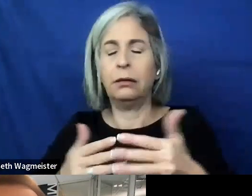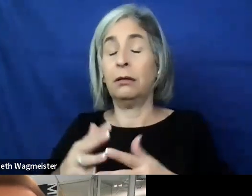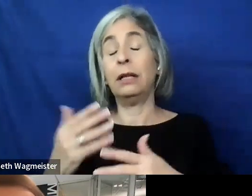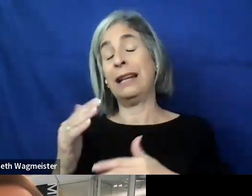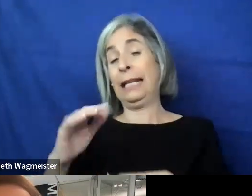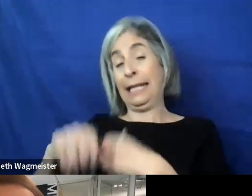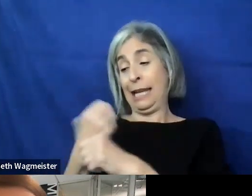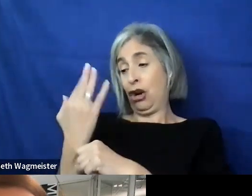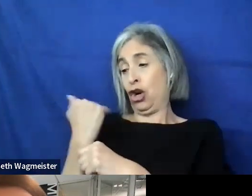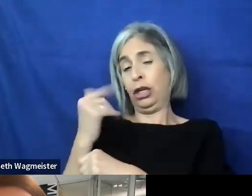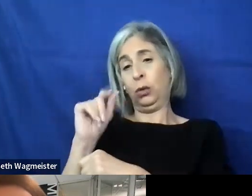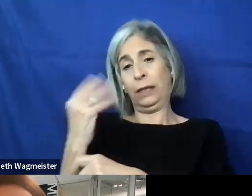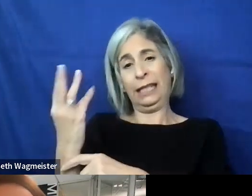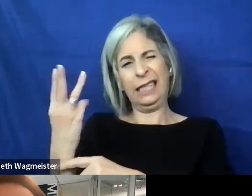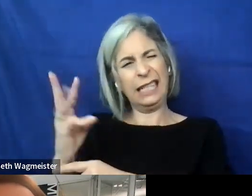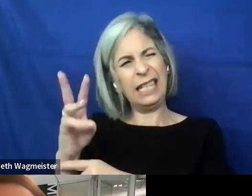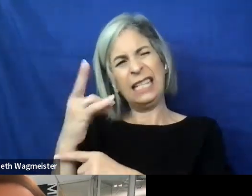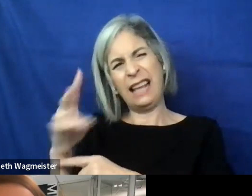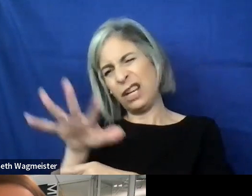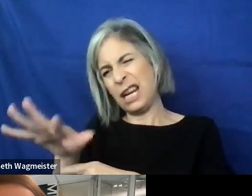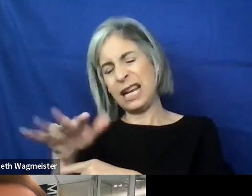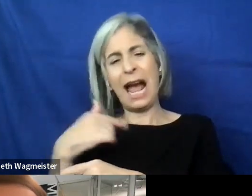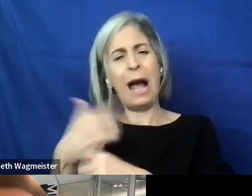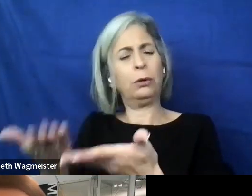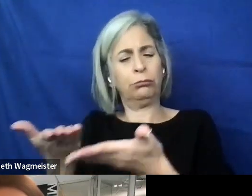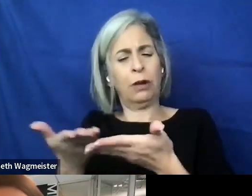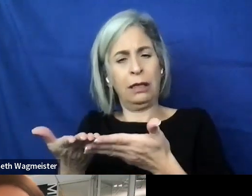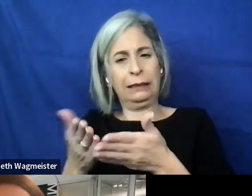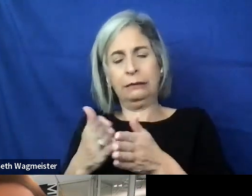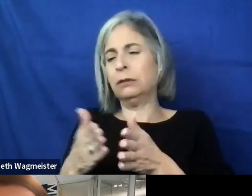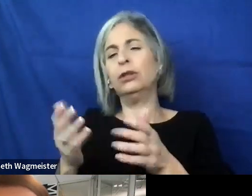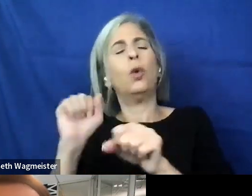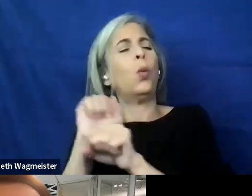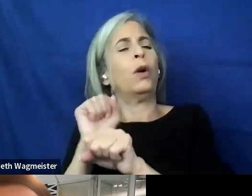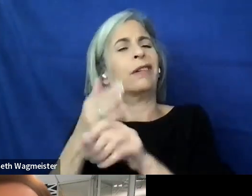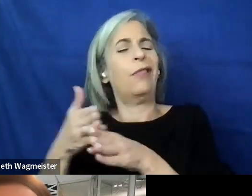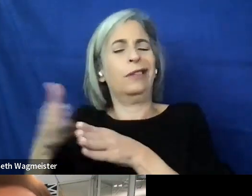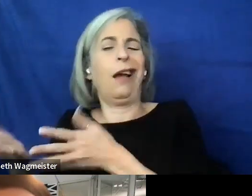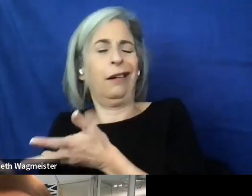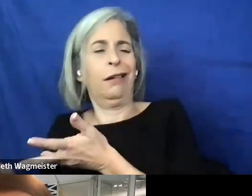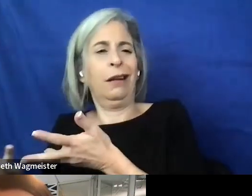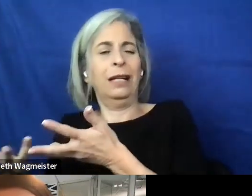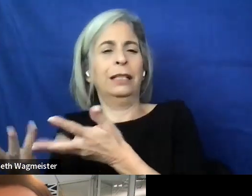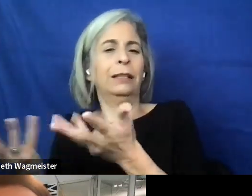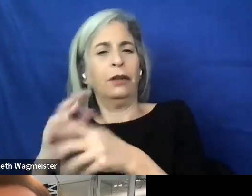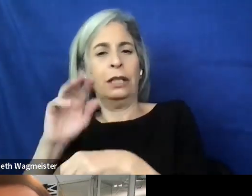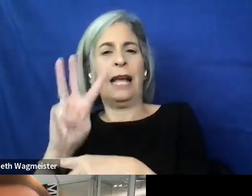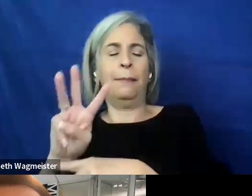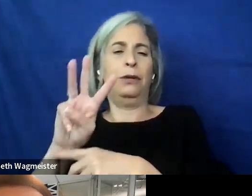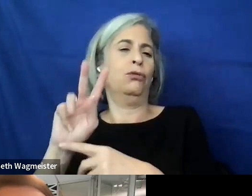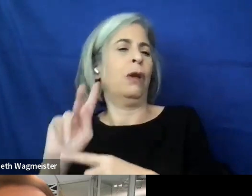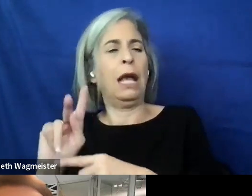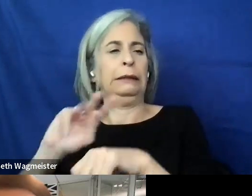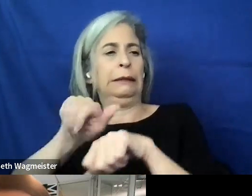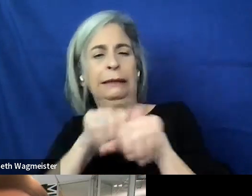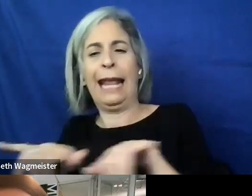2016 or 2017, I was given a side project to investigate the WCAG standard and what